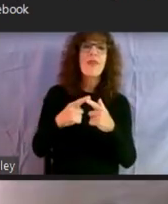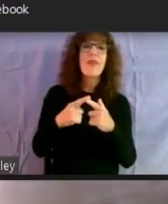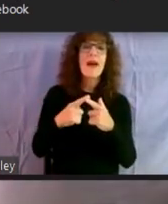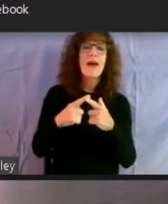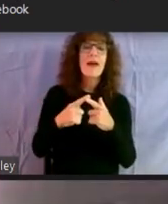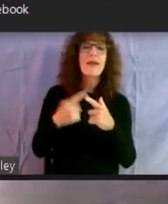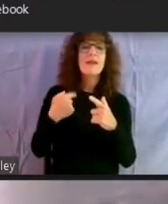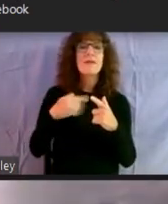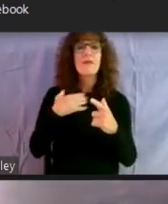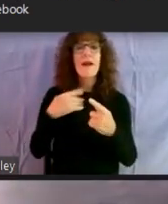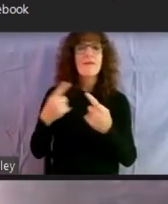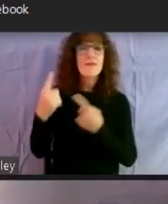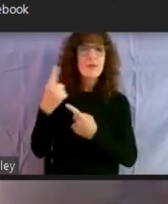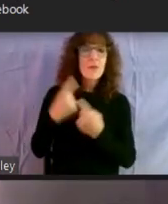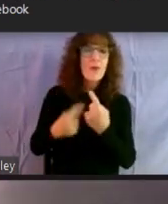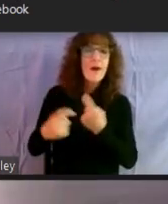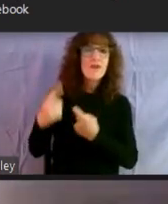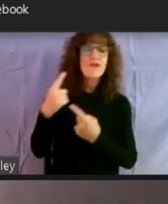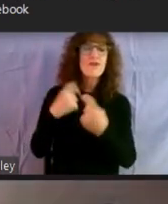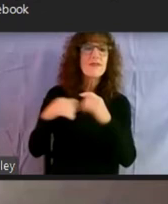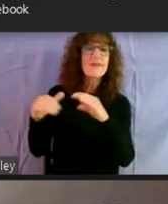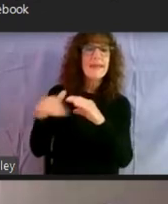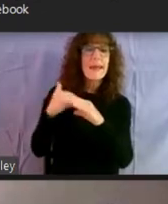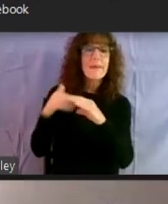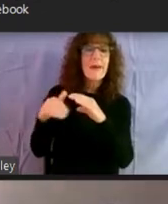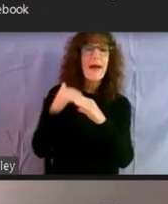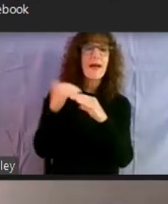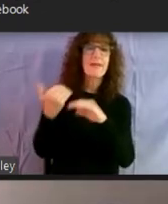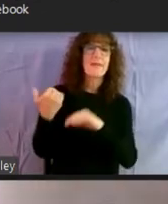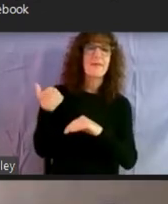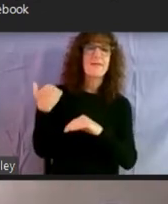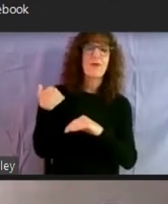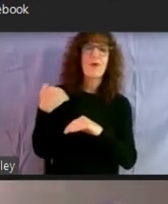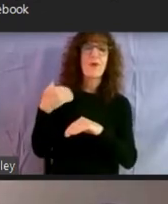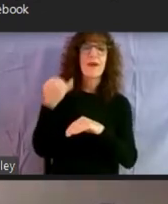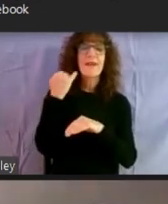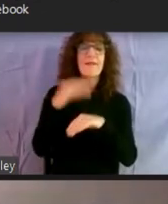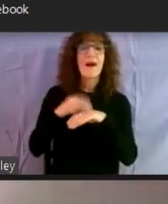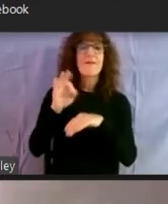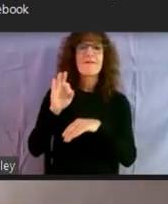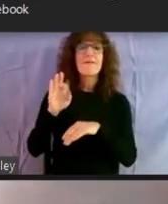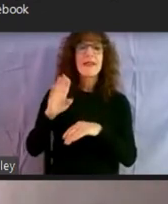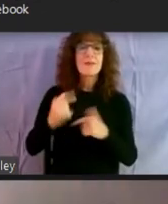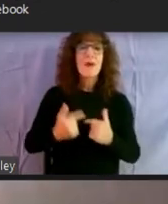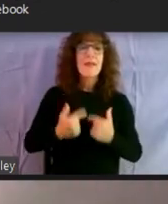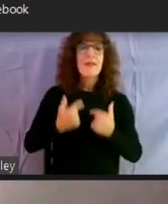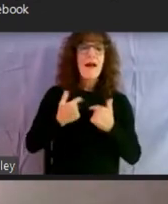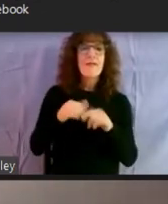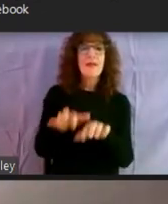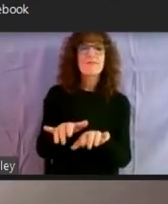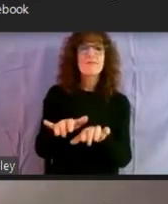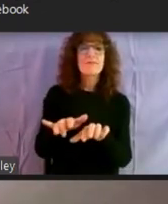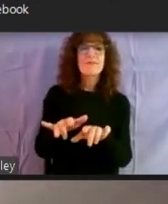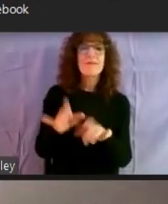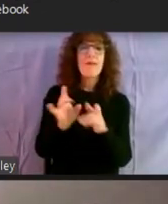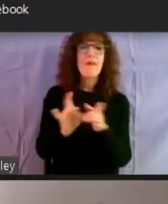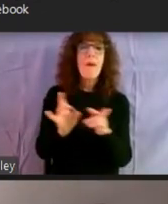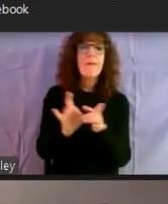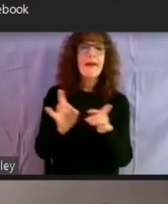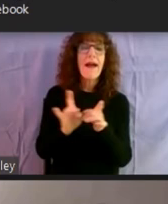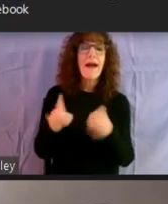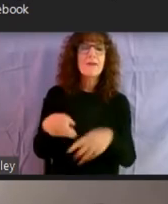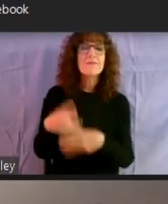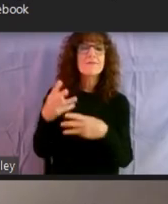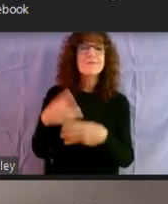we're going to, we have some questions that have been emailed in in advance. And if you're on Facebook live, you can put questions in the comment section and,